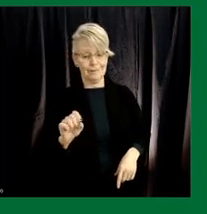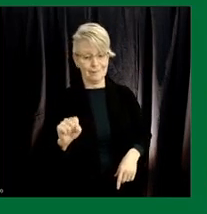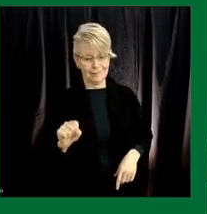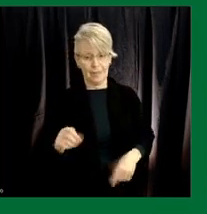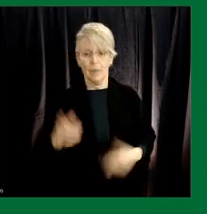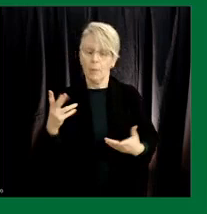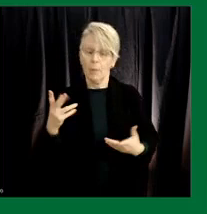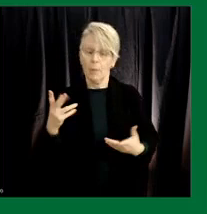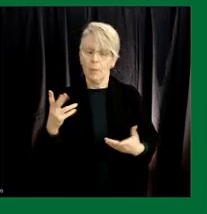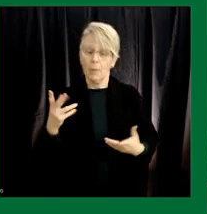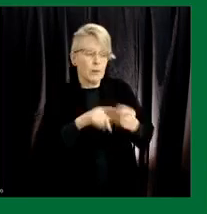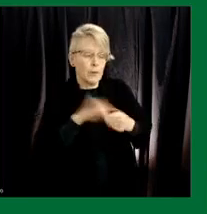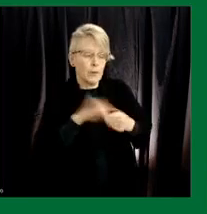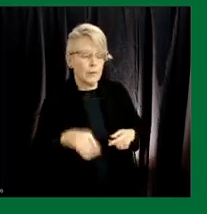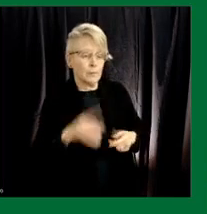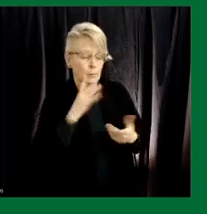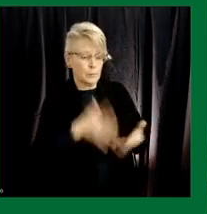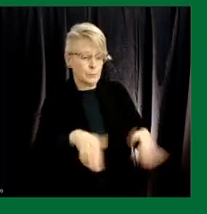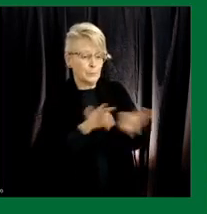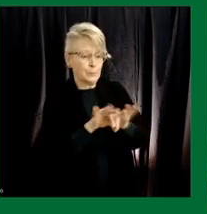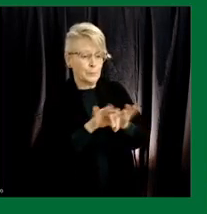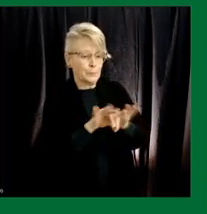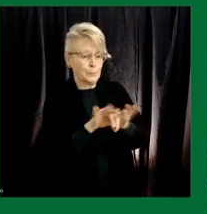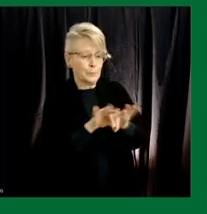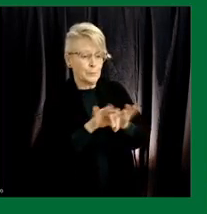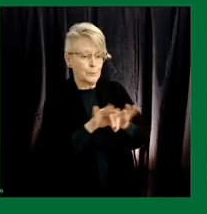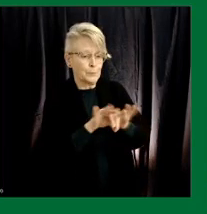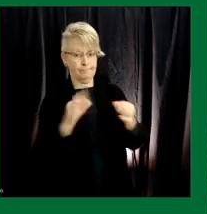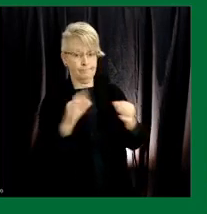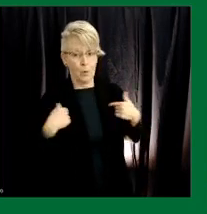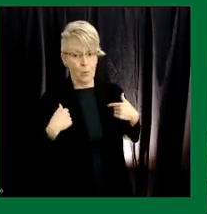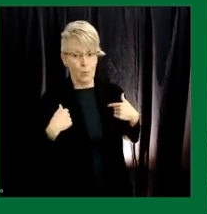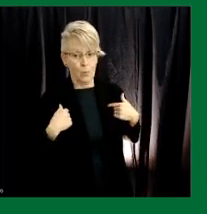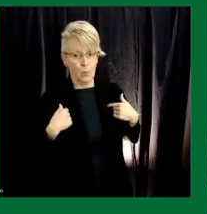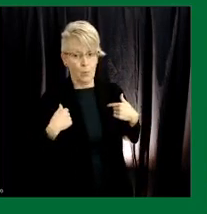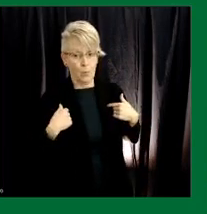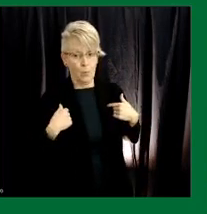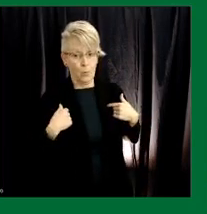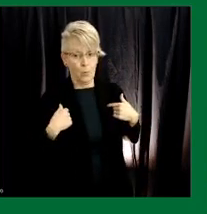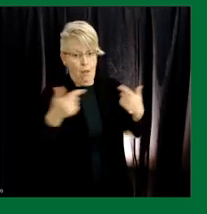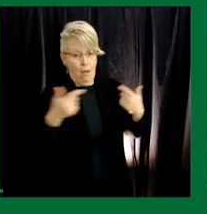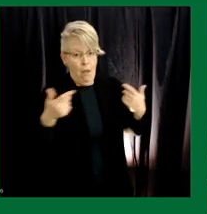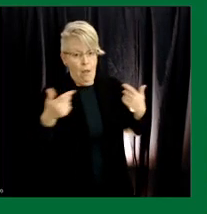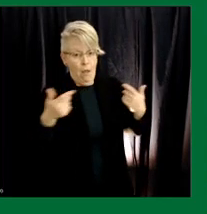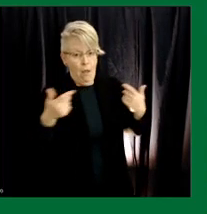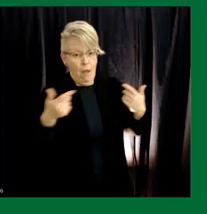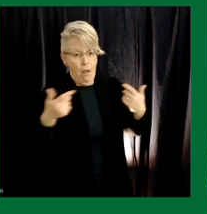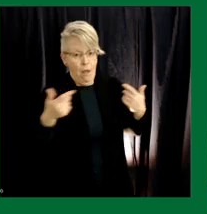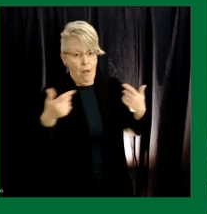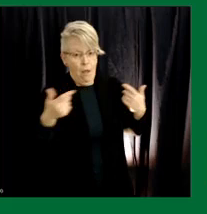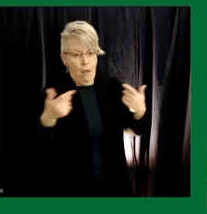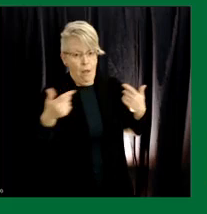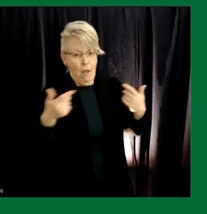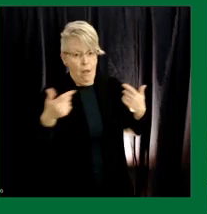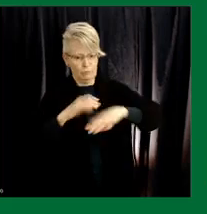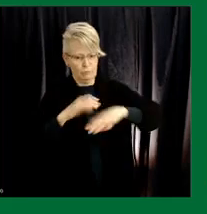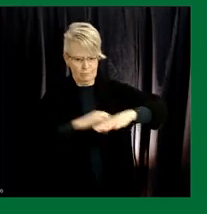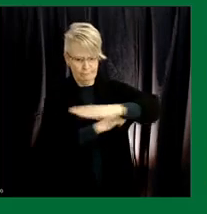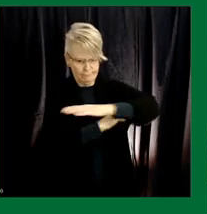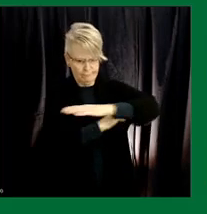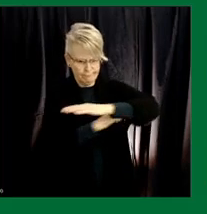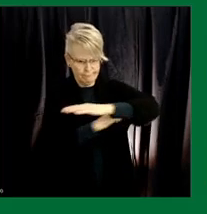also important to highlight again that we already um have significant infrastructure in place so we're not asking to